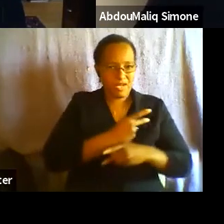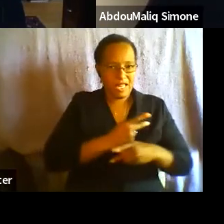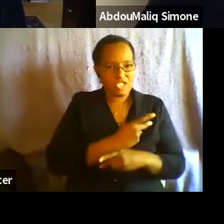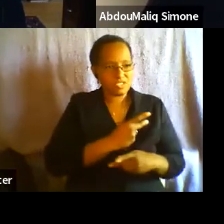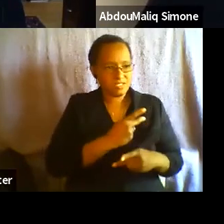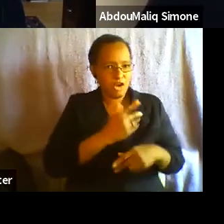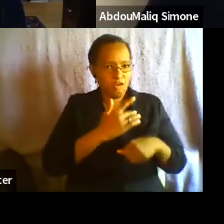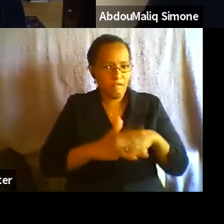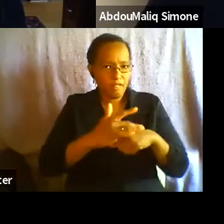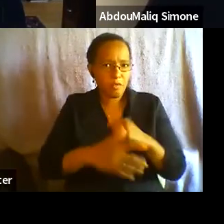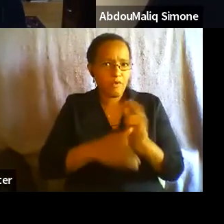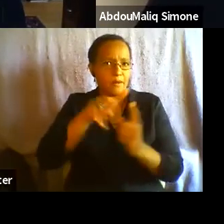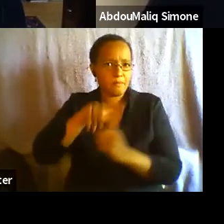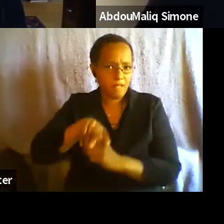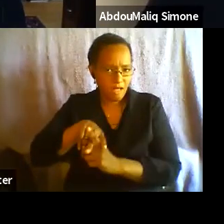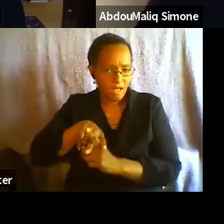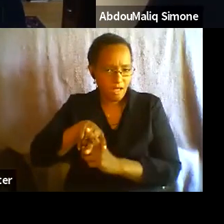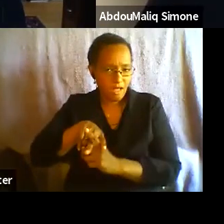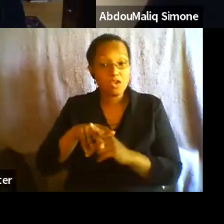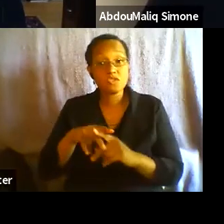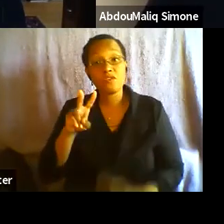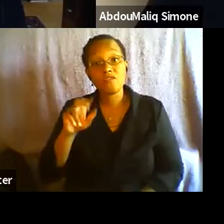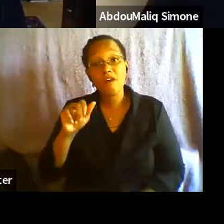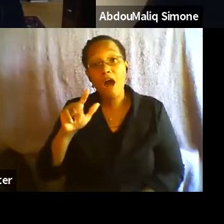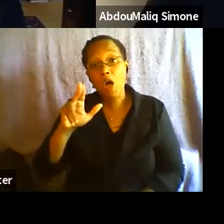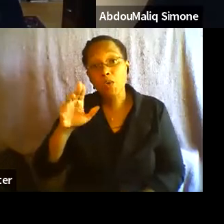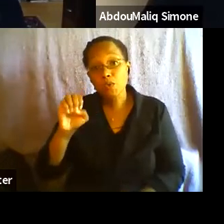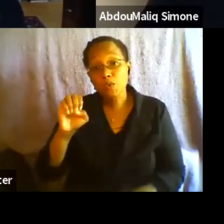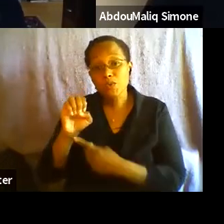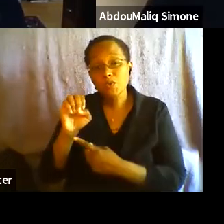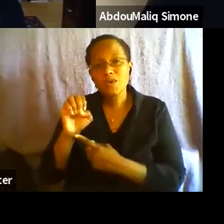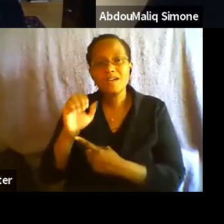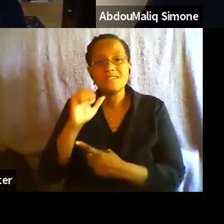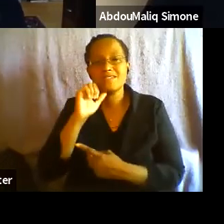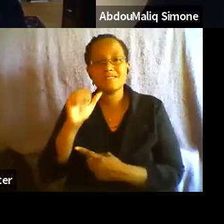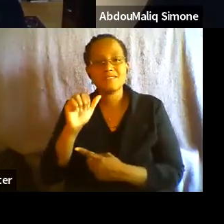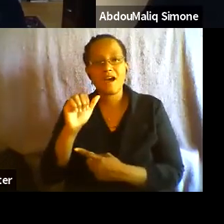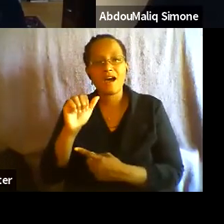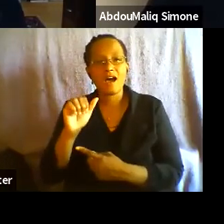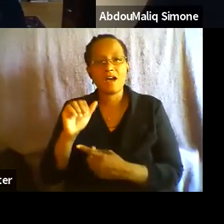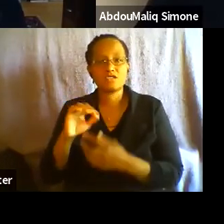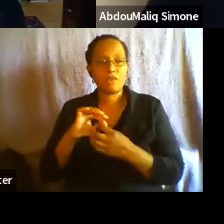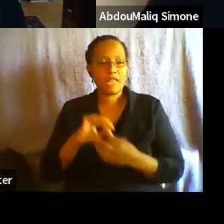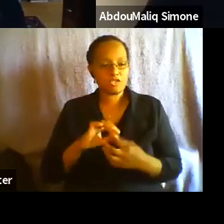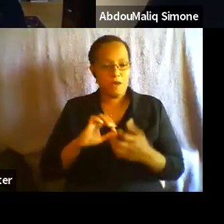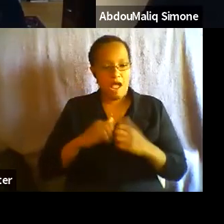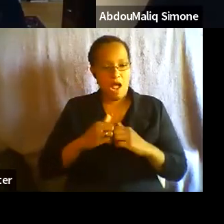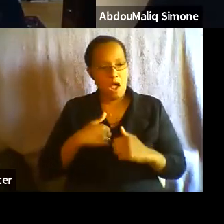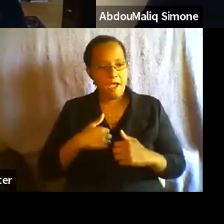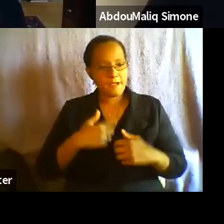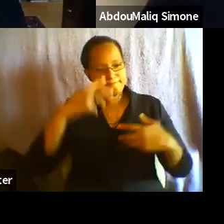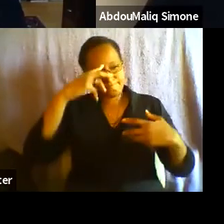no longer sufficient in terms of how you consolidate a particular kind of position or a standpoint.